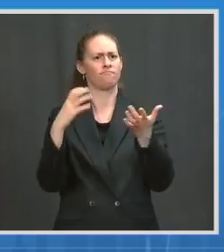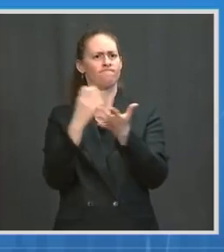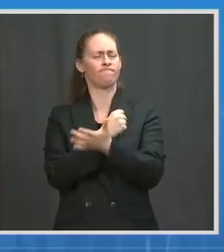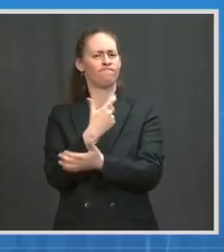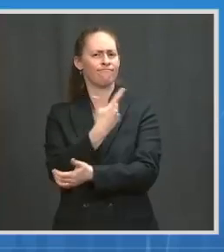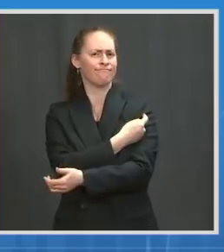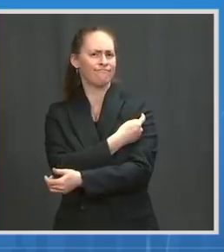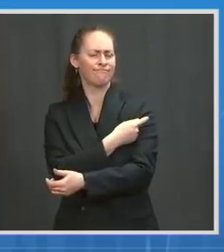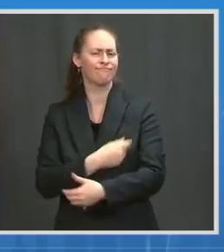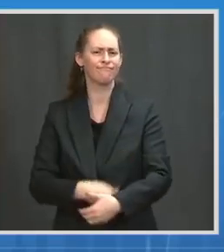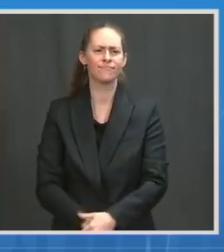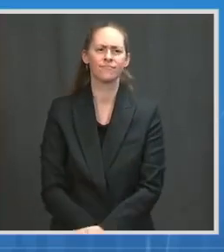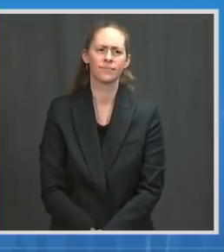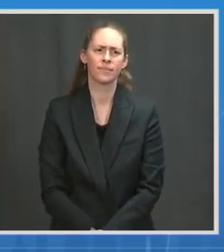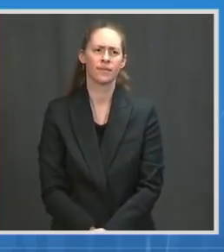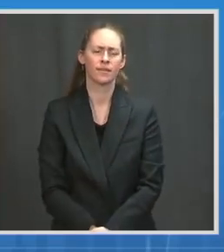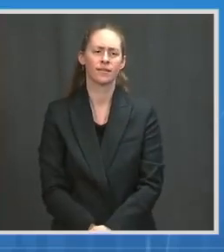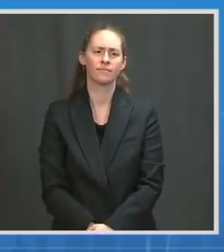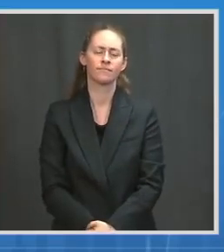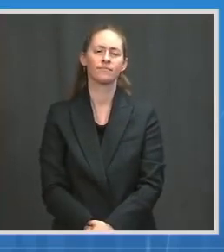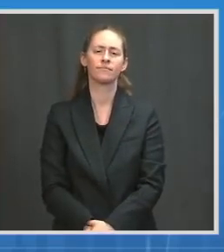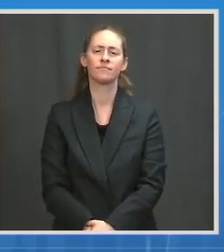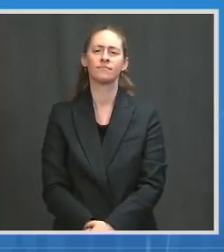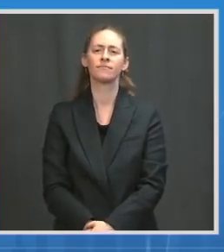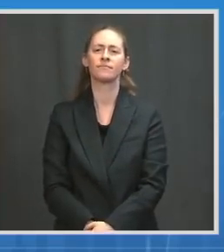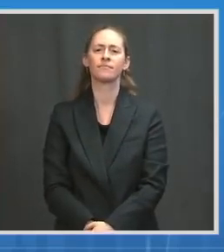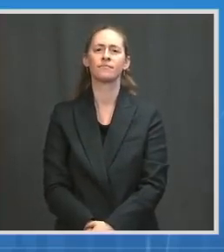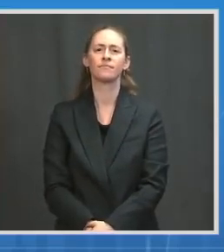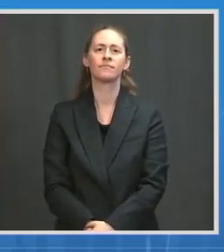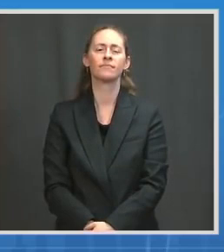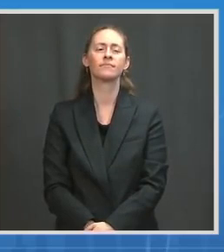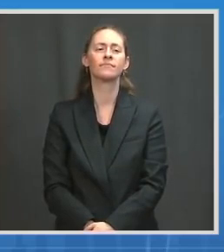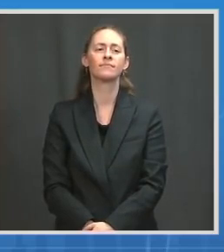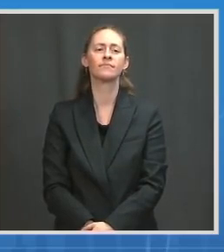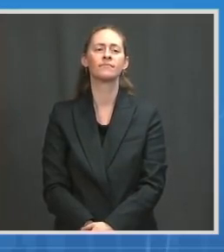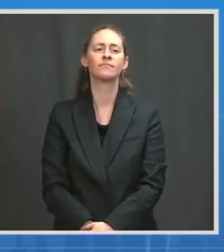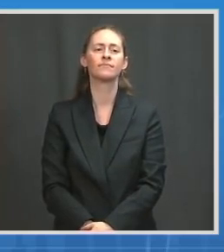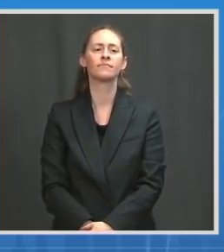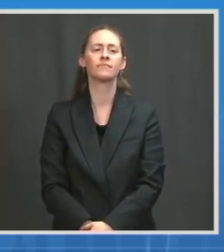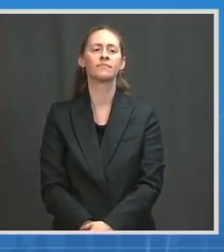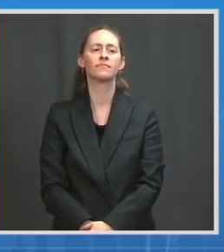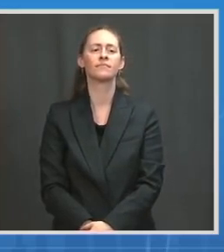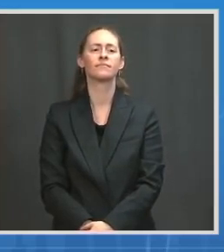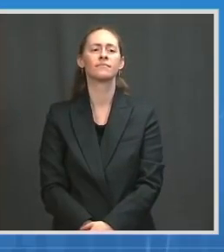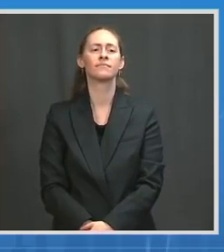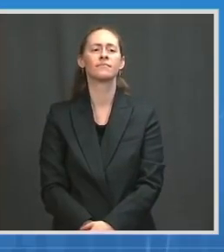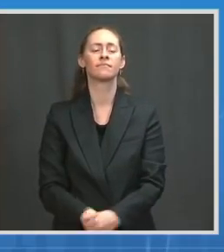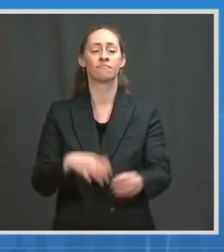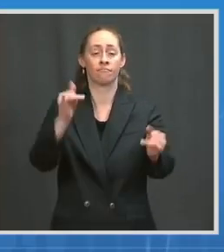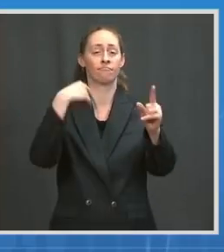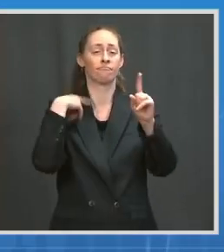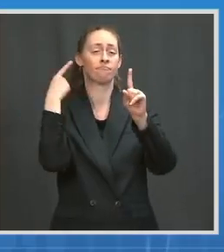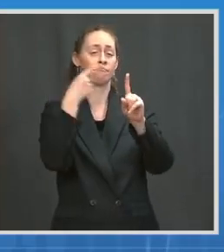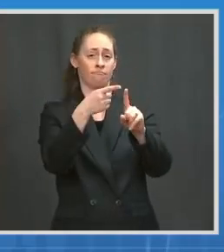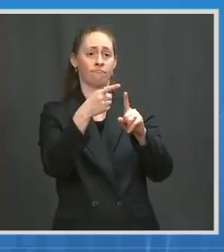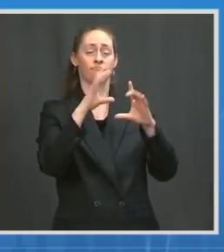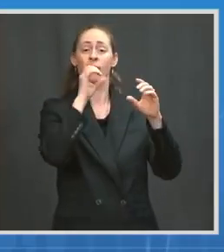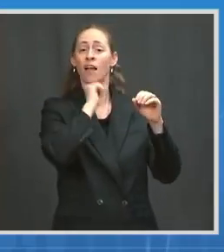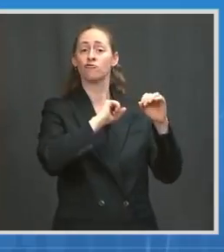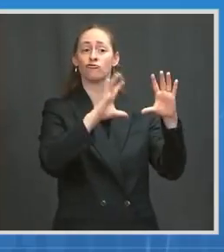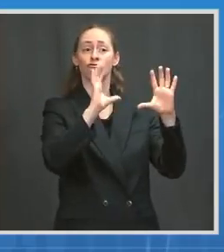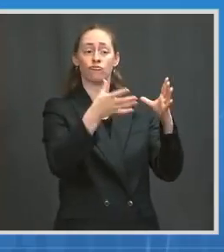Thanks, Josh. I'll start with the 12 to 15 question. We obviously are awaiting the FDA's decision,